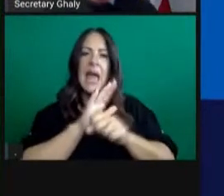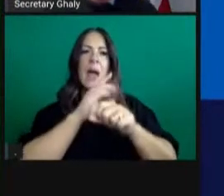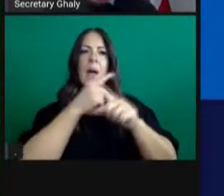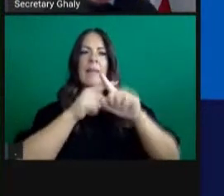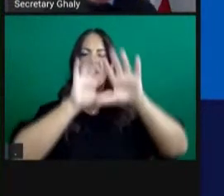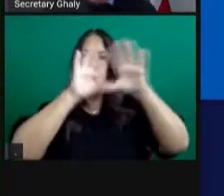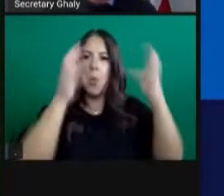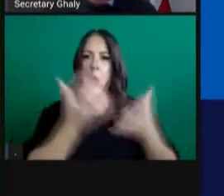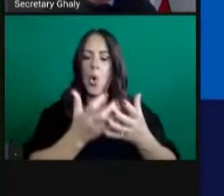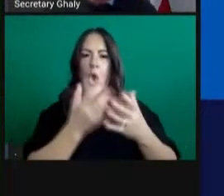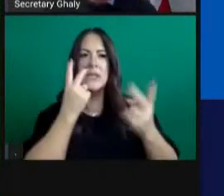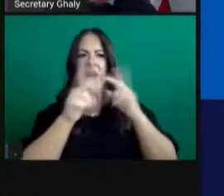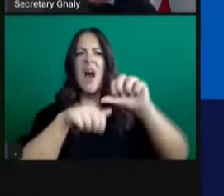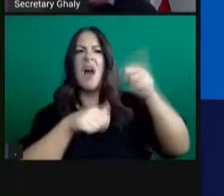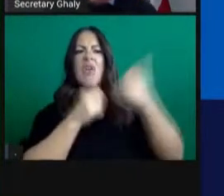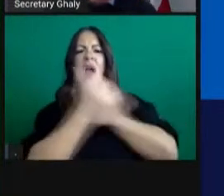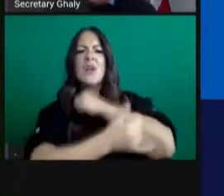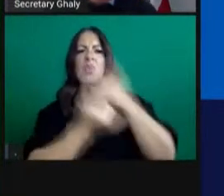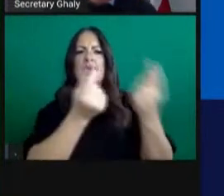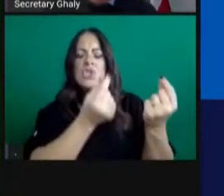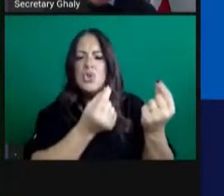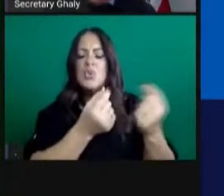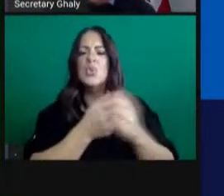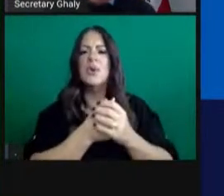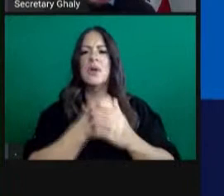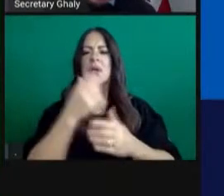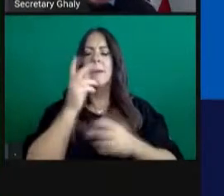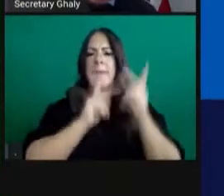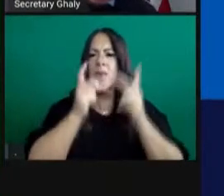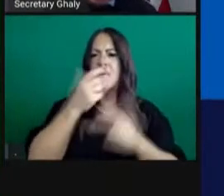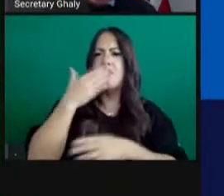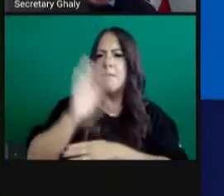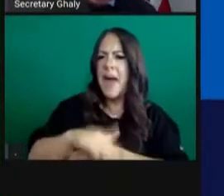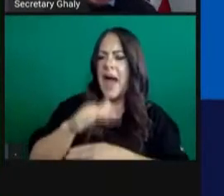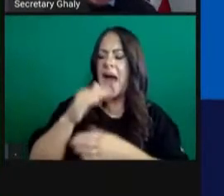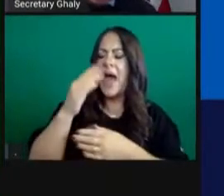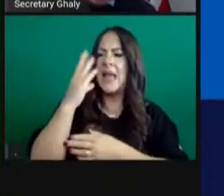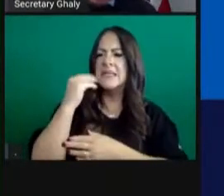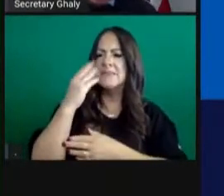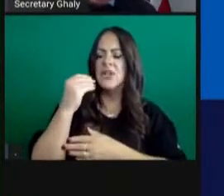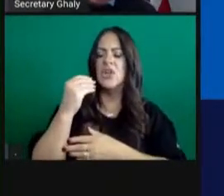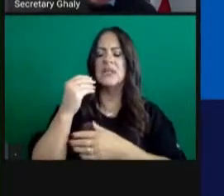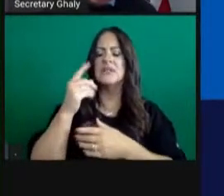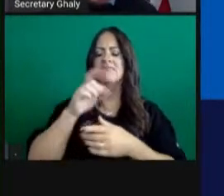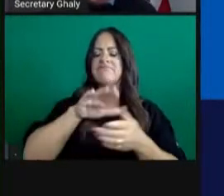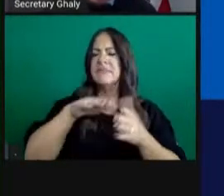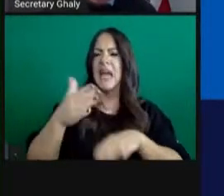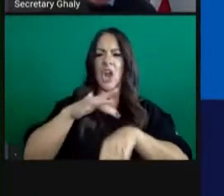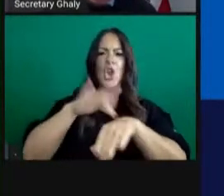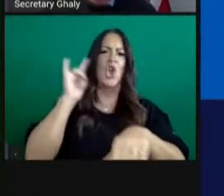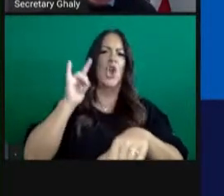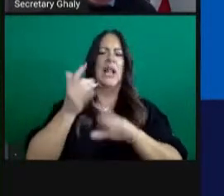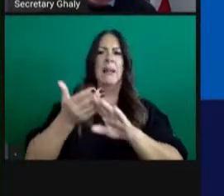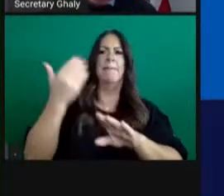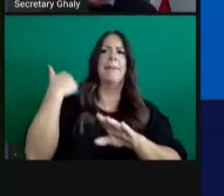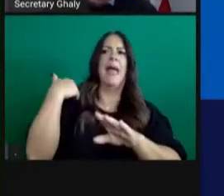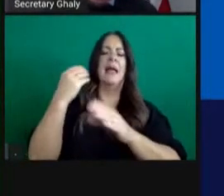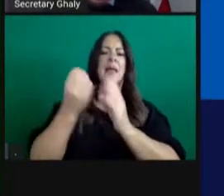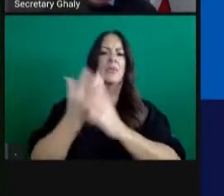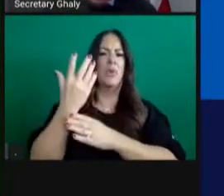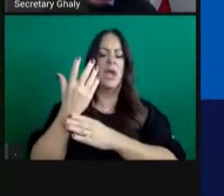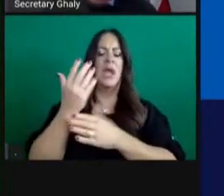patients with COVID, people who had bad experiences and died early in the pandemic today are living.